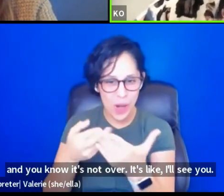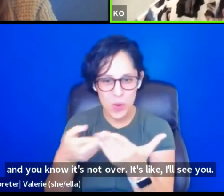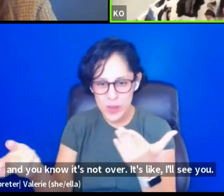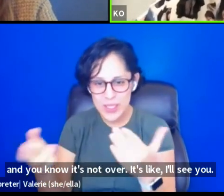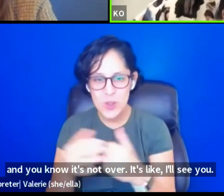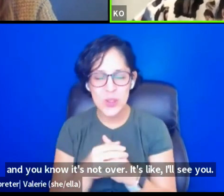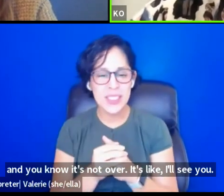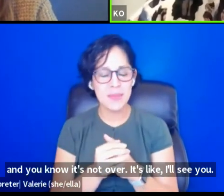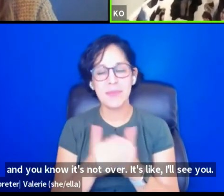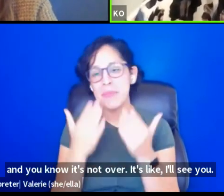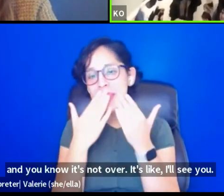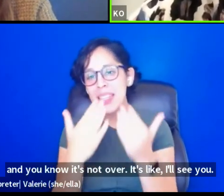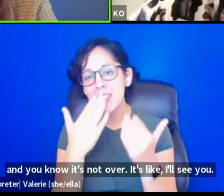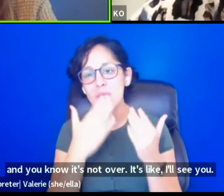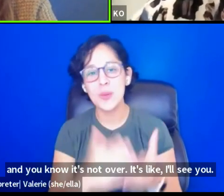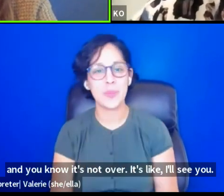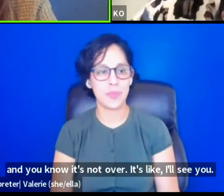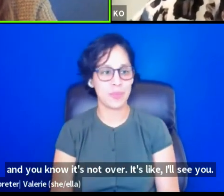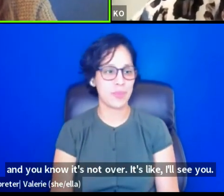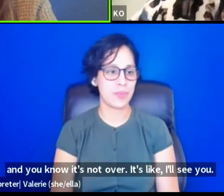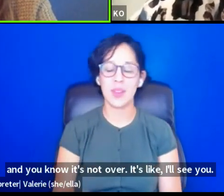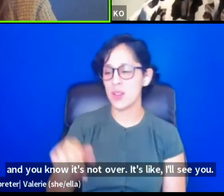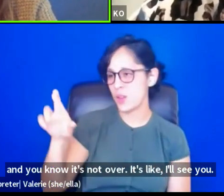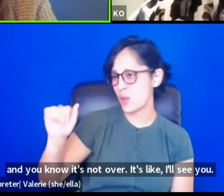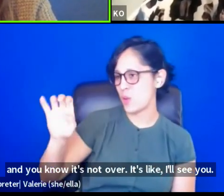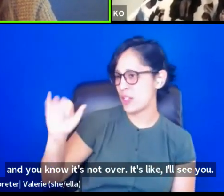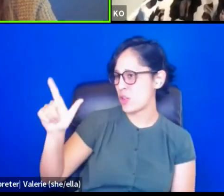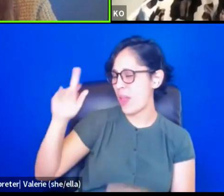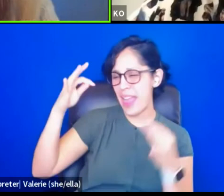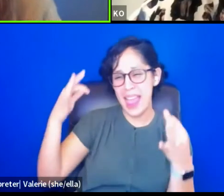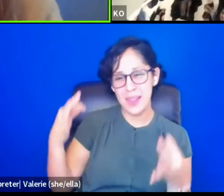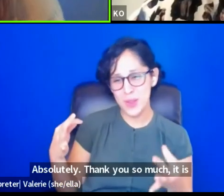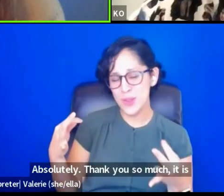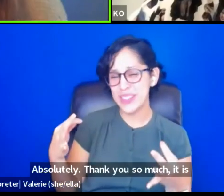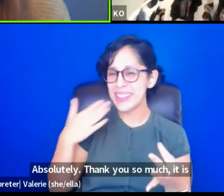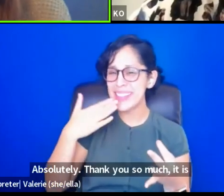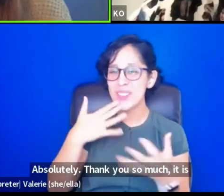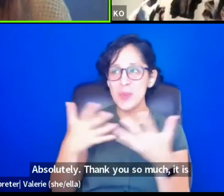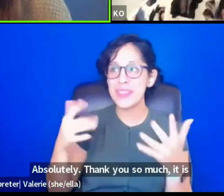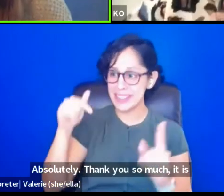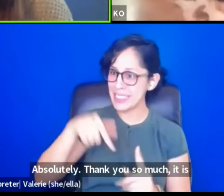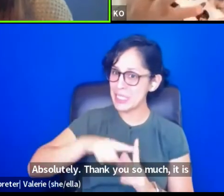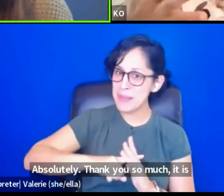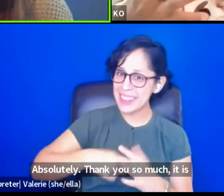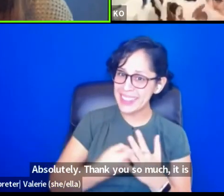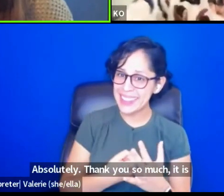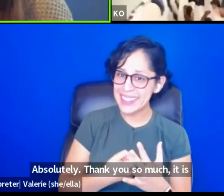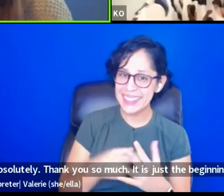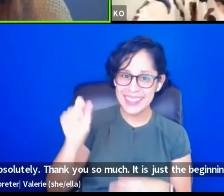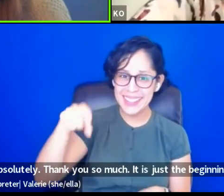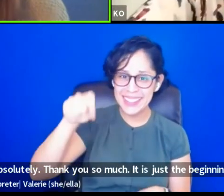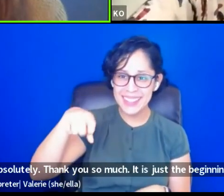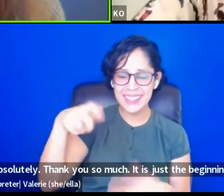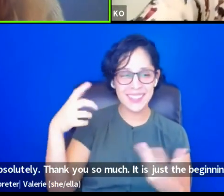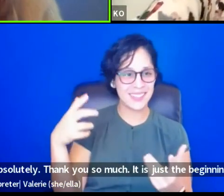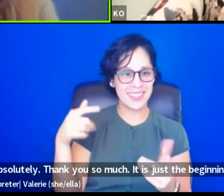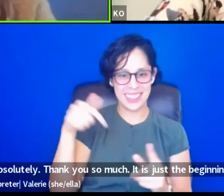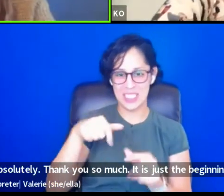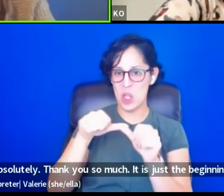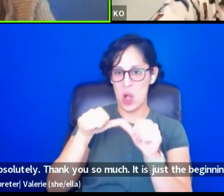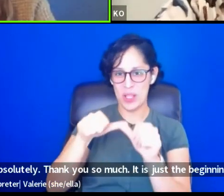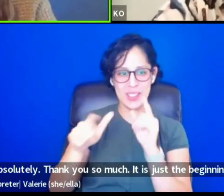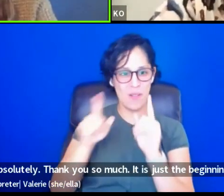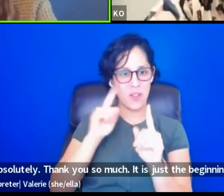Um, but thank you. Absolutely. Thank you so much. It is just the beginning. It is the constant conversation of new